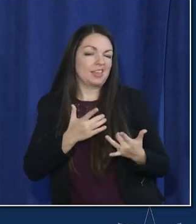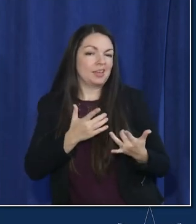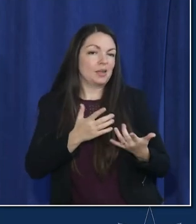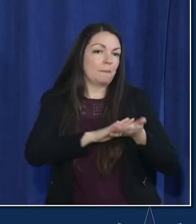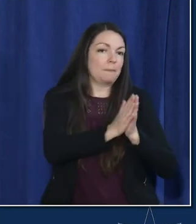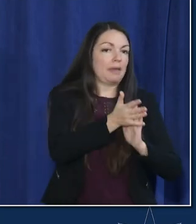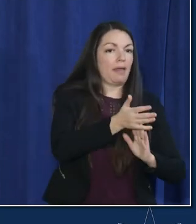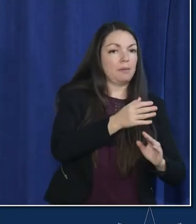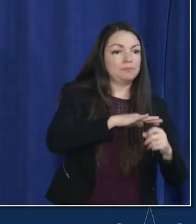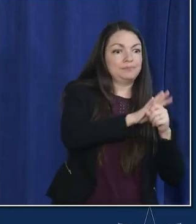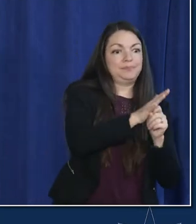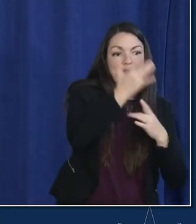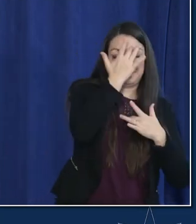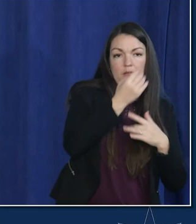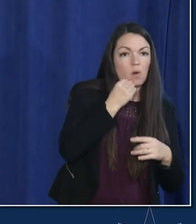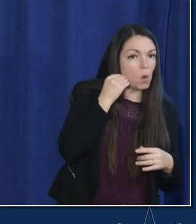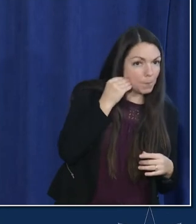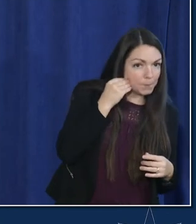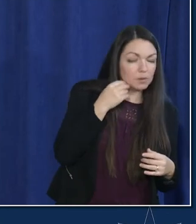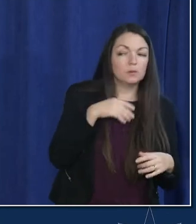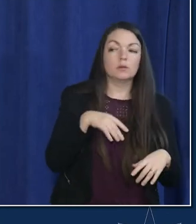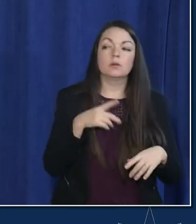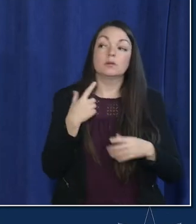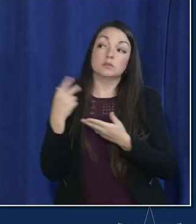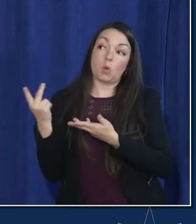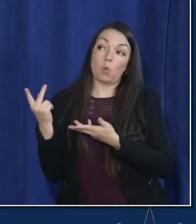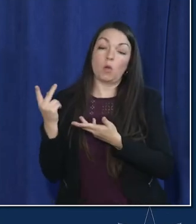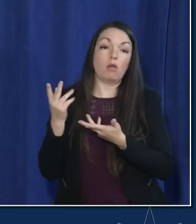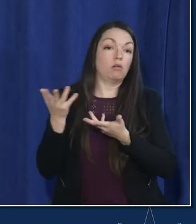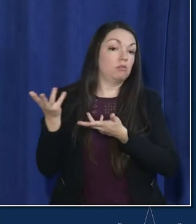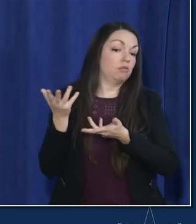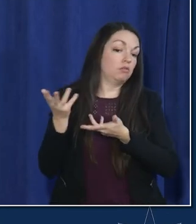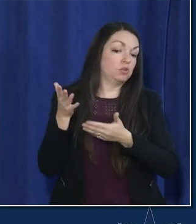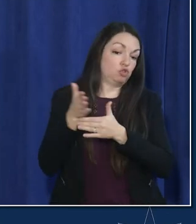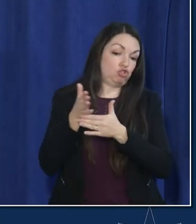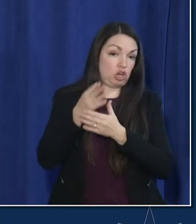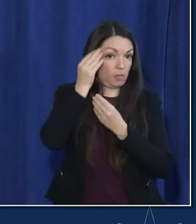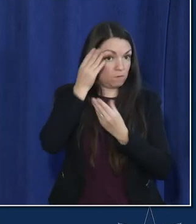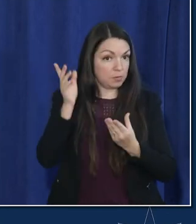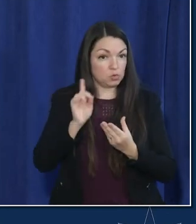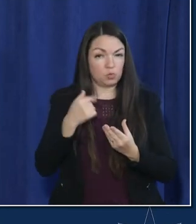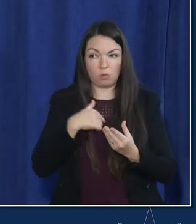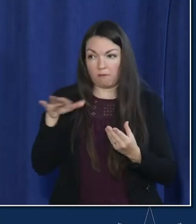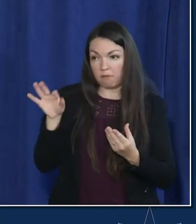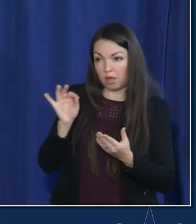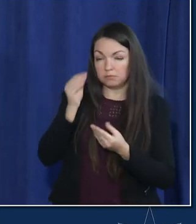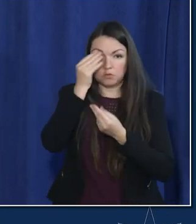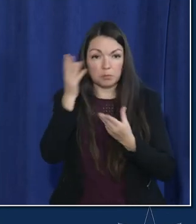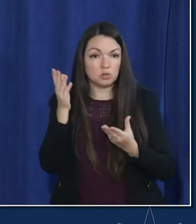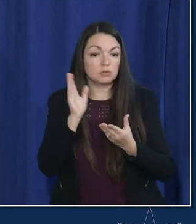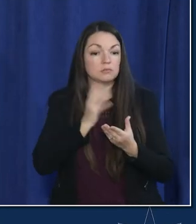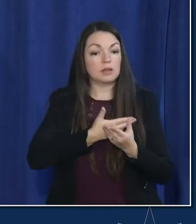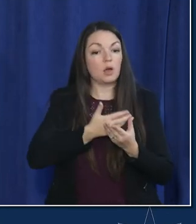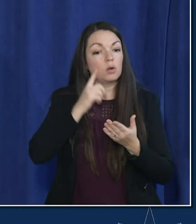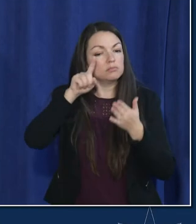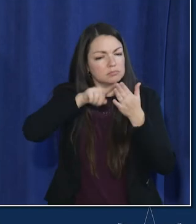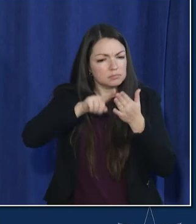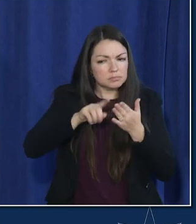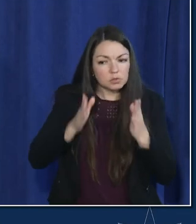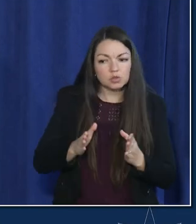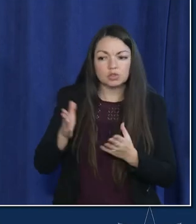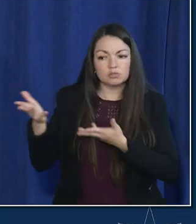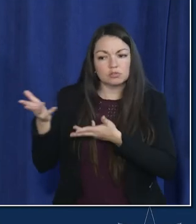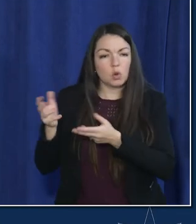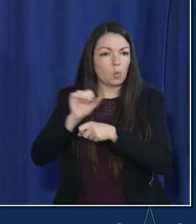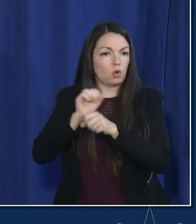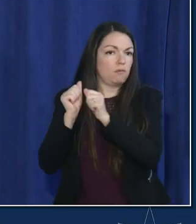home and so every day also we're sharing back and forth where are we seeing that information our epidemiologists and investigators are working with theirs and